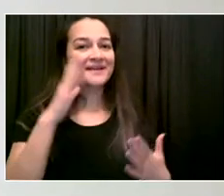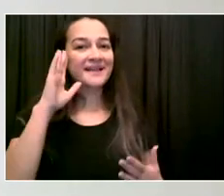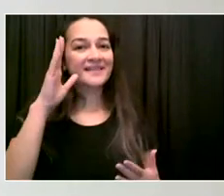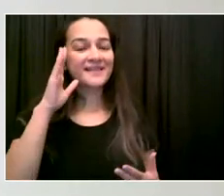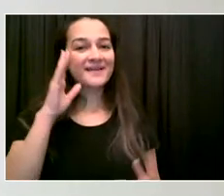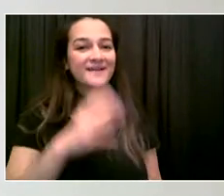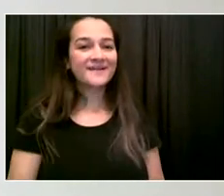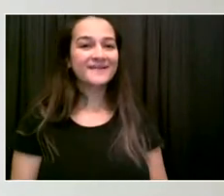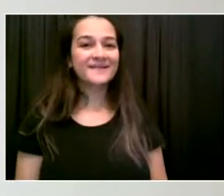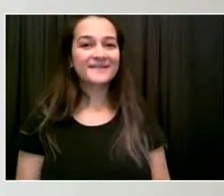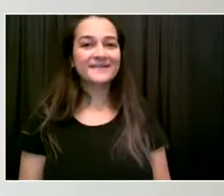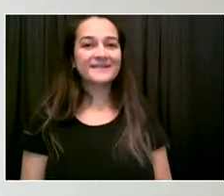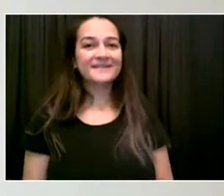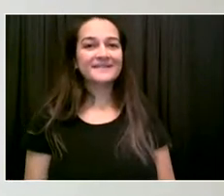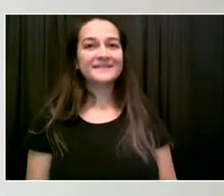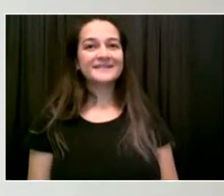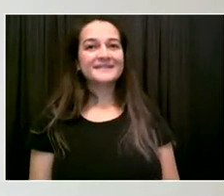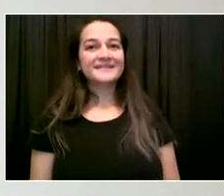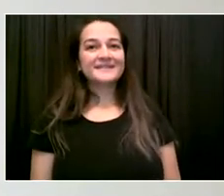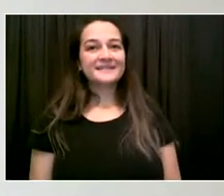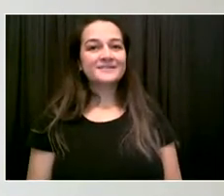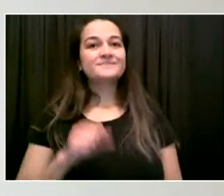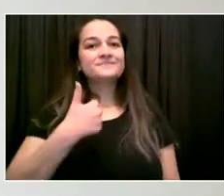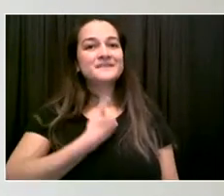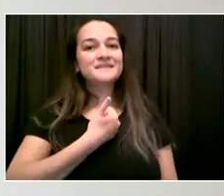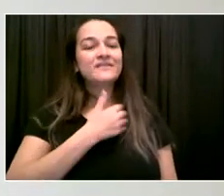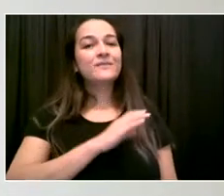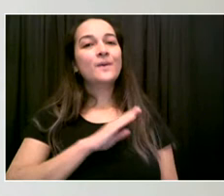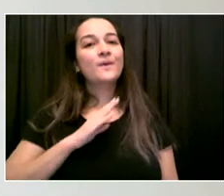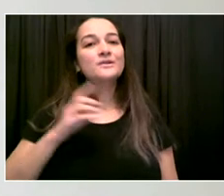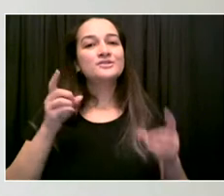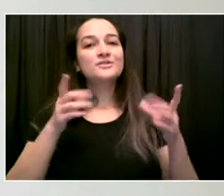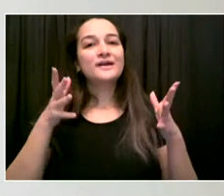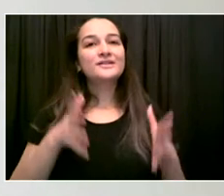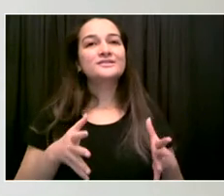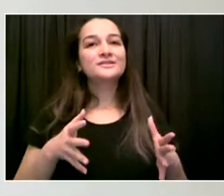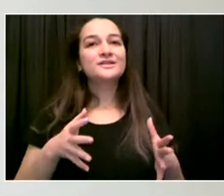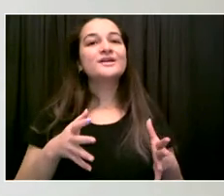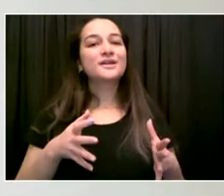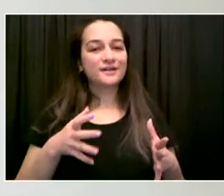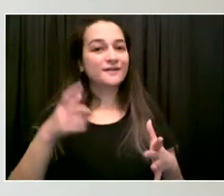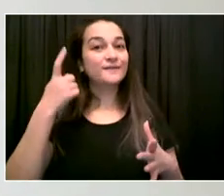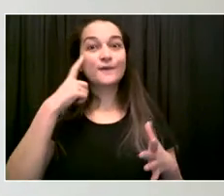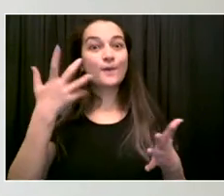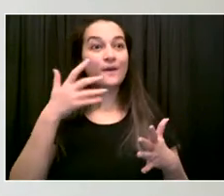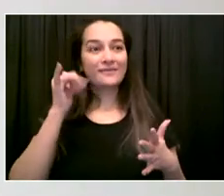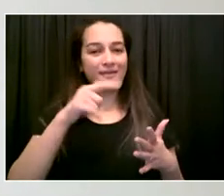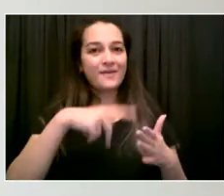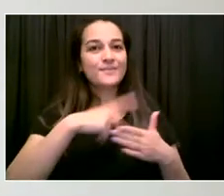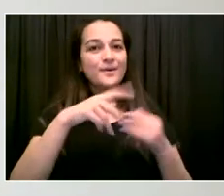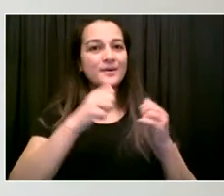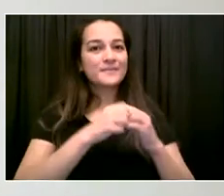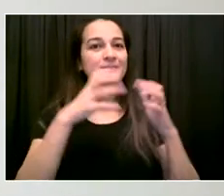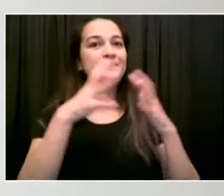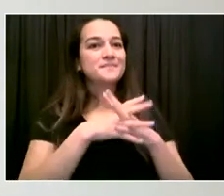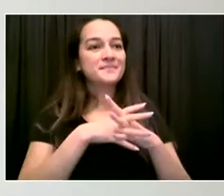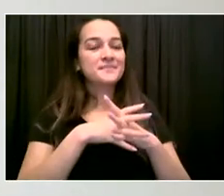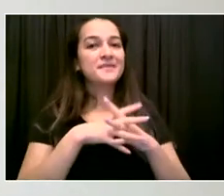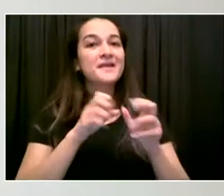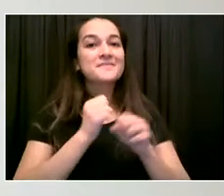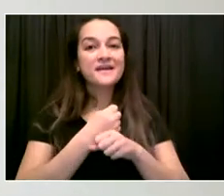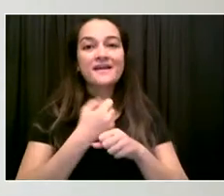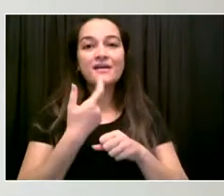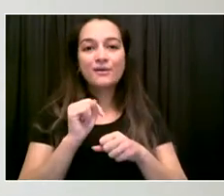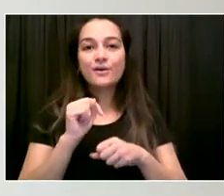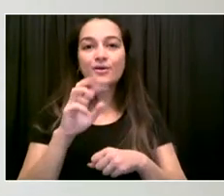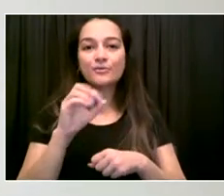you to Mayor de Blasio for having me here today to talk about the monumental importance of the IDNYC program. Back in 2014, Make